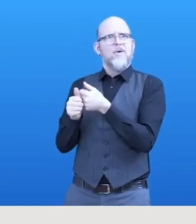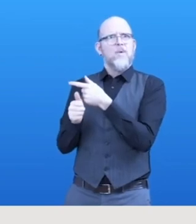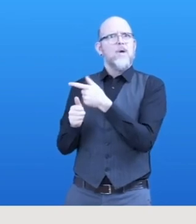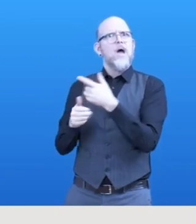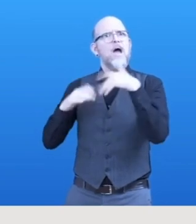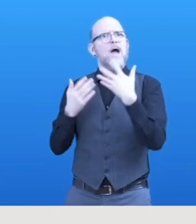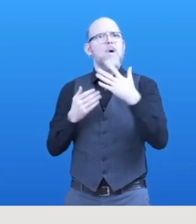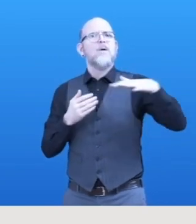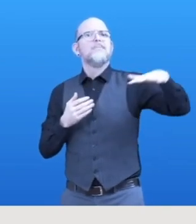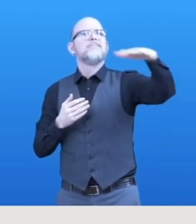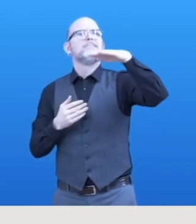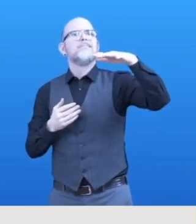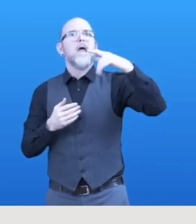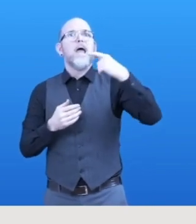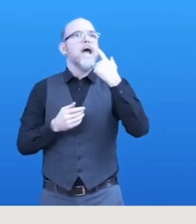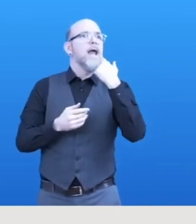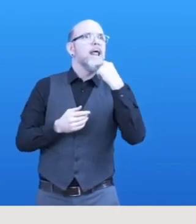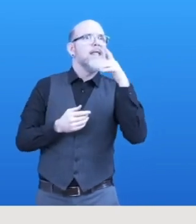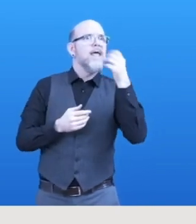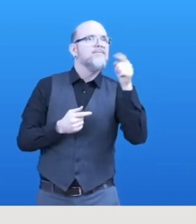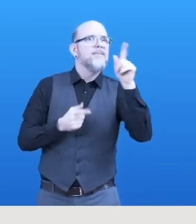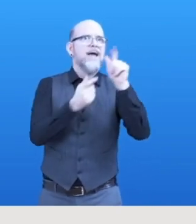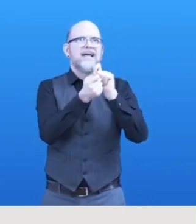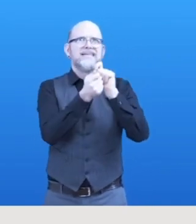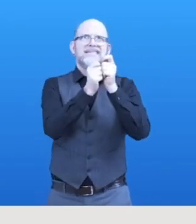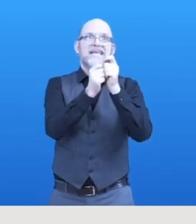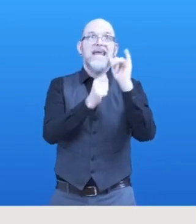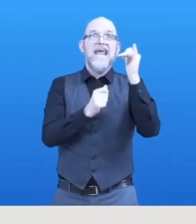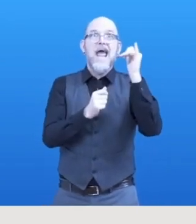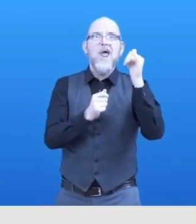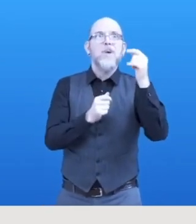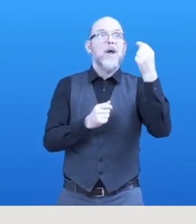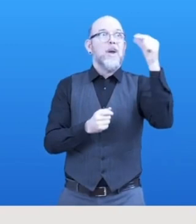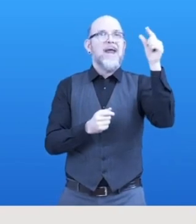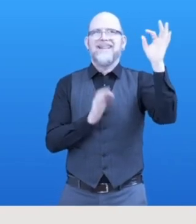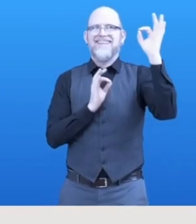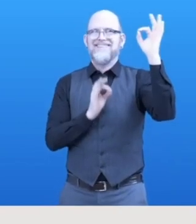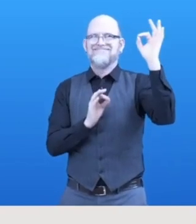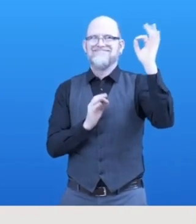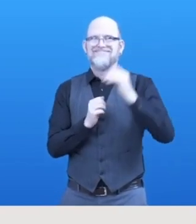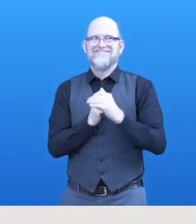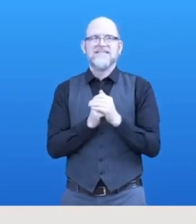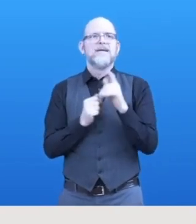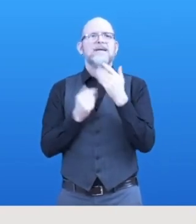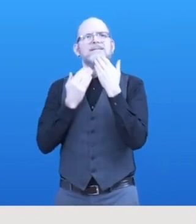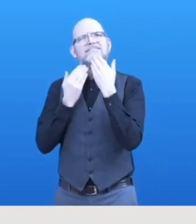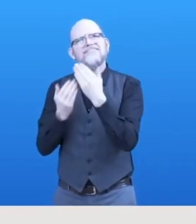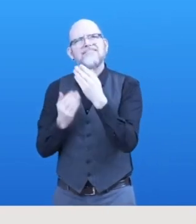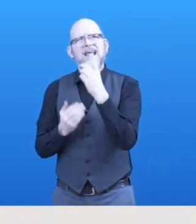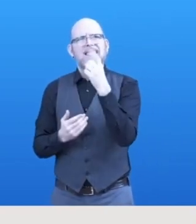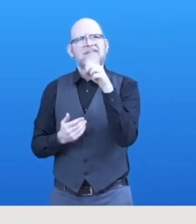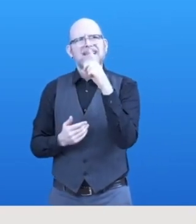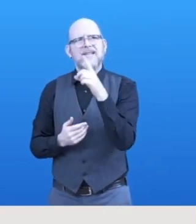Thanks, David. That was really a very good input. Another market out there is